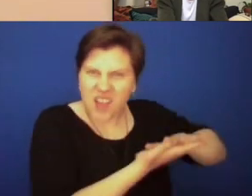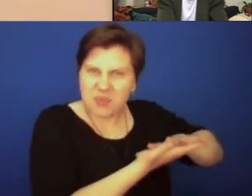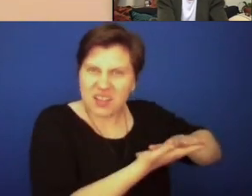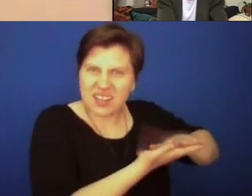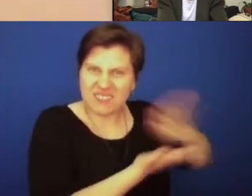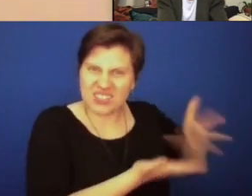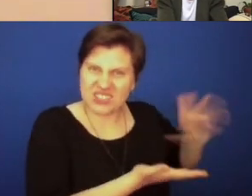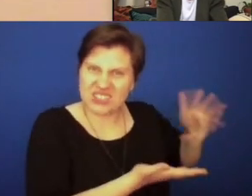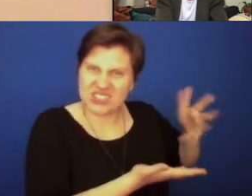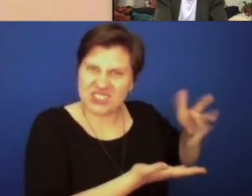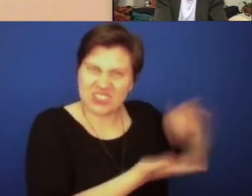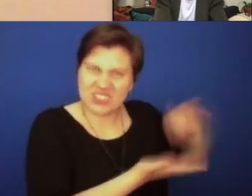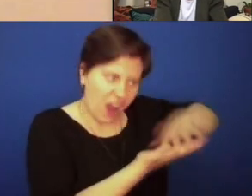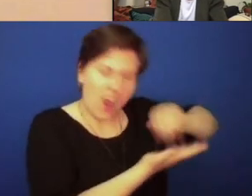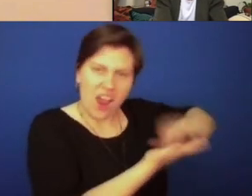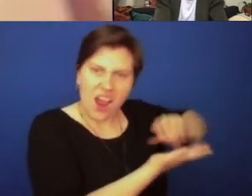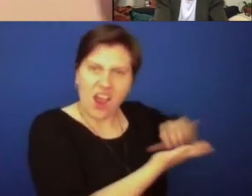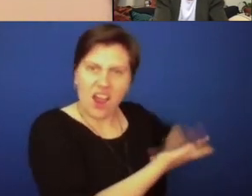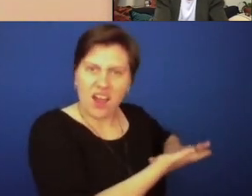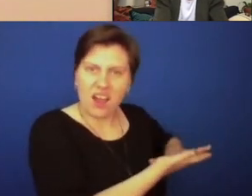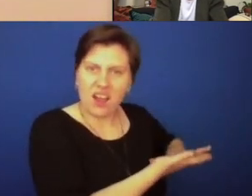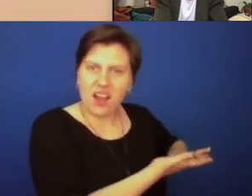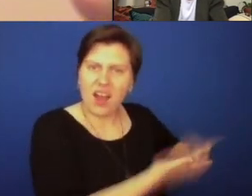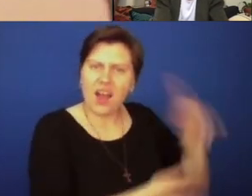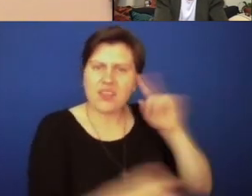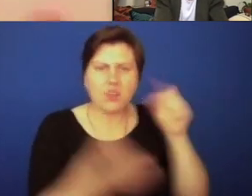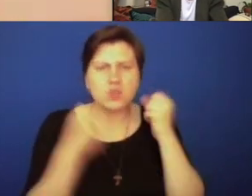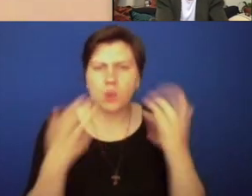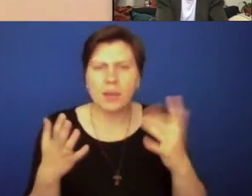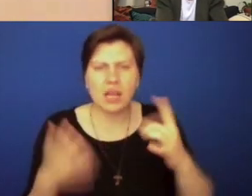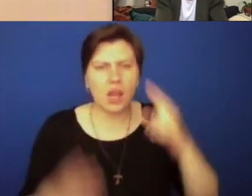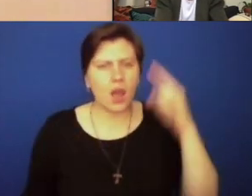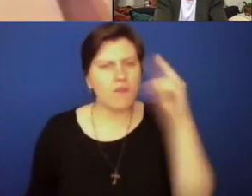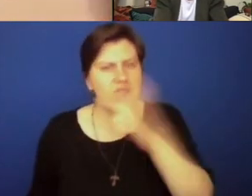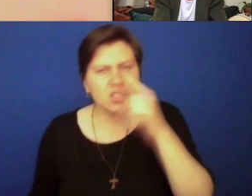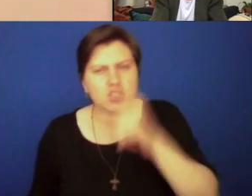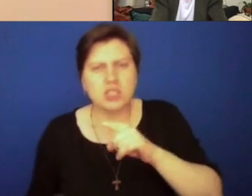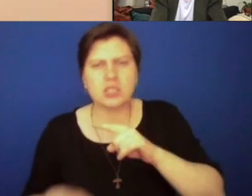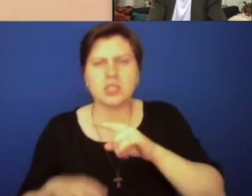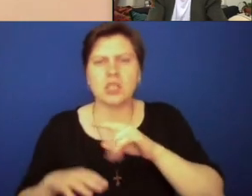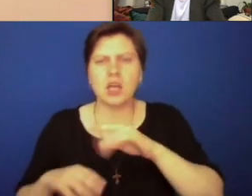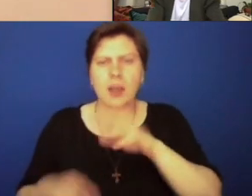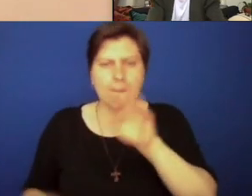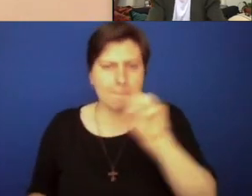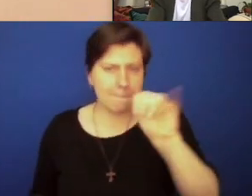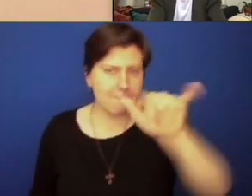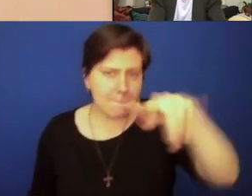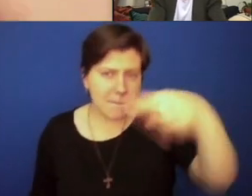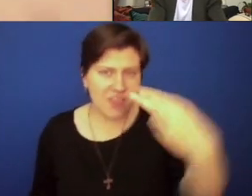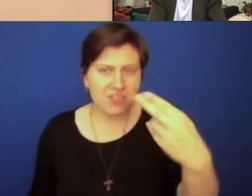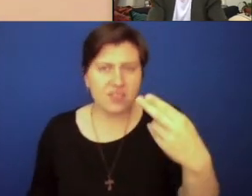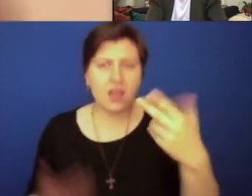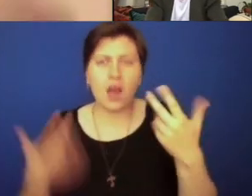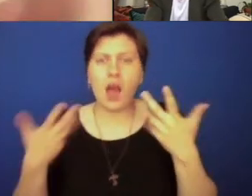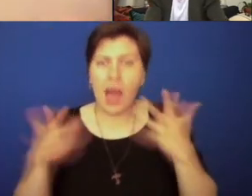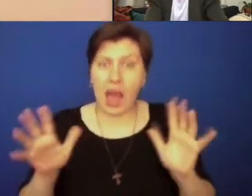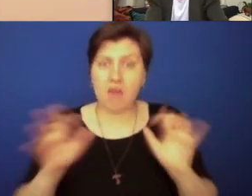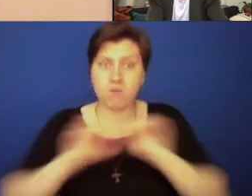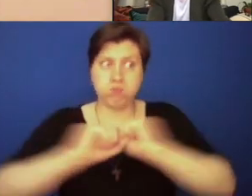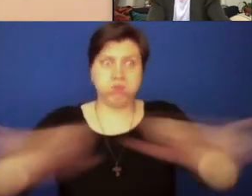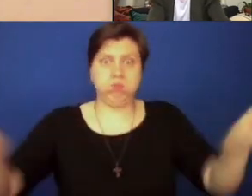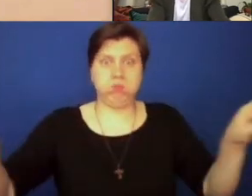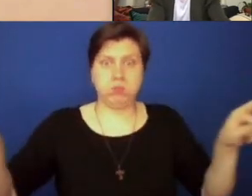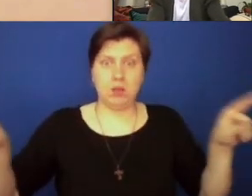documented everywhere. I think there are so many fictions, myths about the church that has been, that have been allowed to be